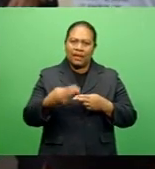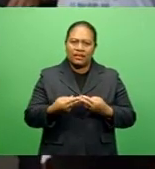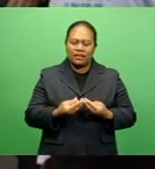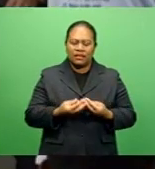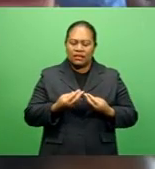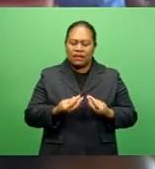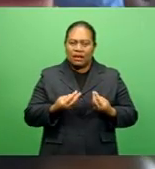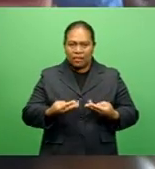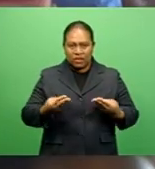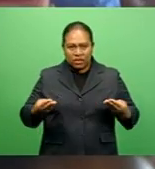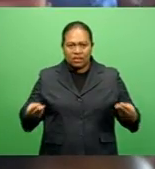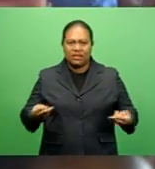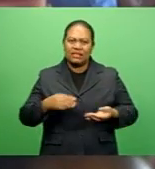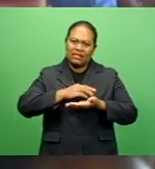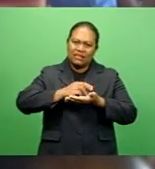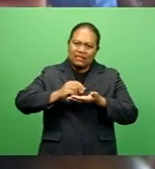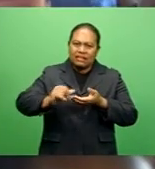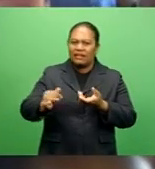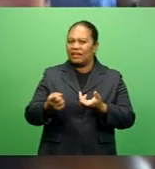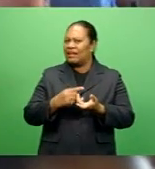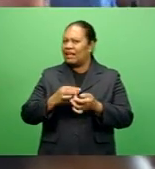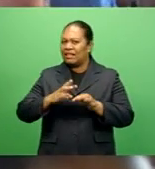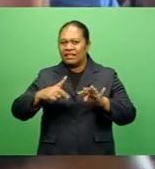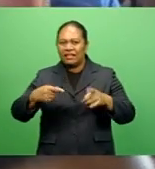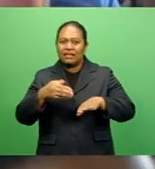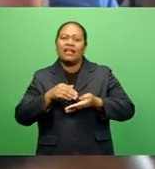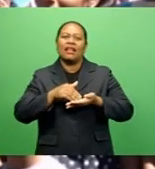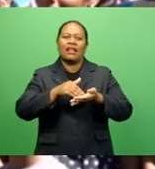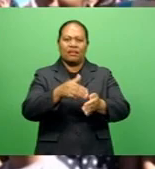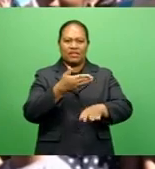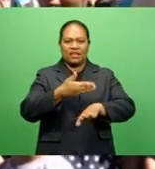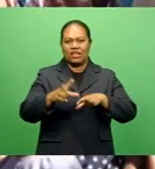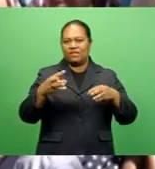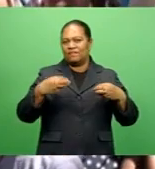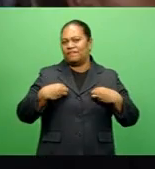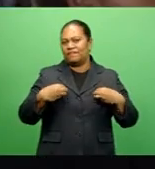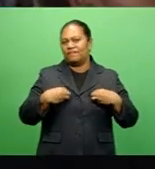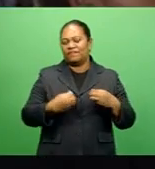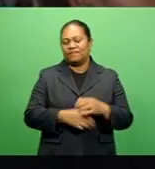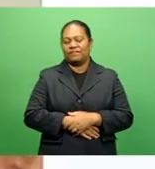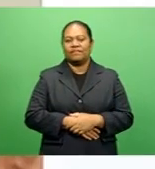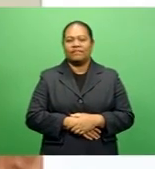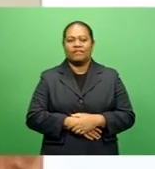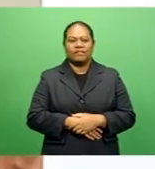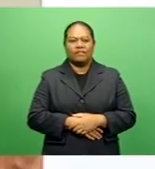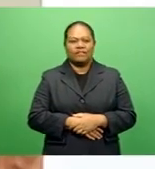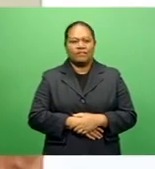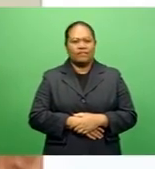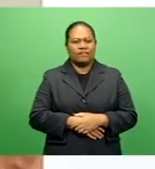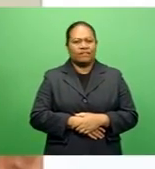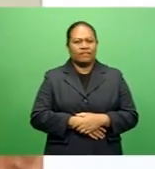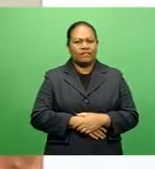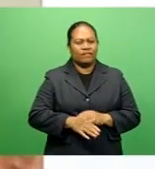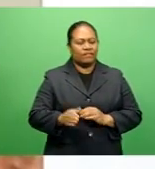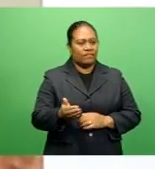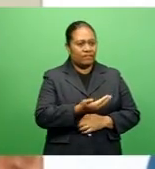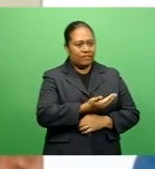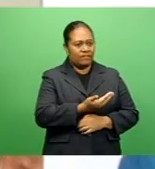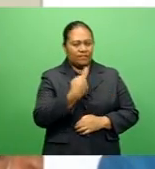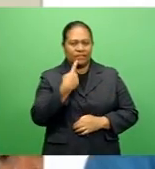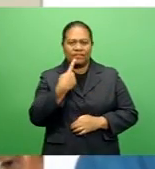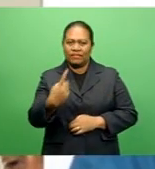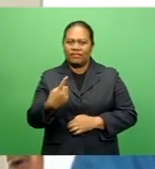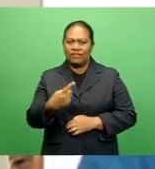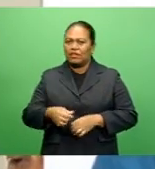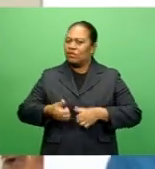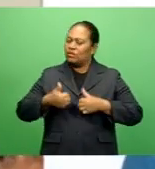resources for nurseries needed to help new entrepreneurs develop the sector. You've come at a really right time in terms of assisting